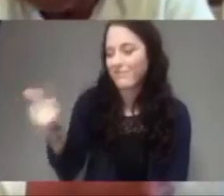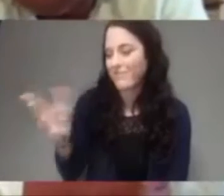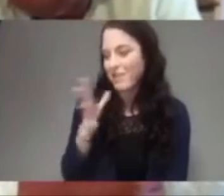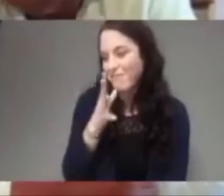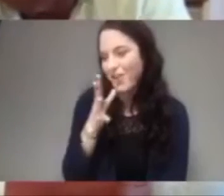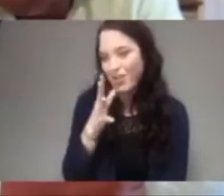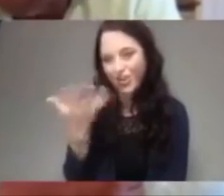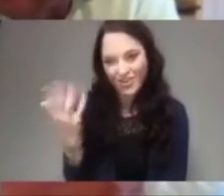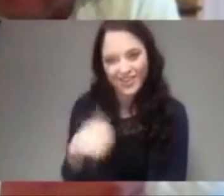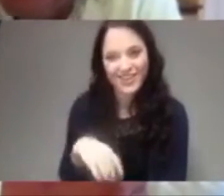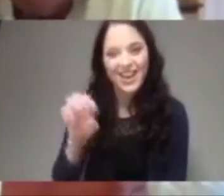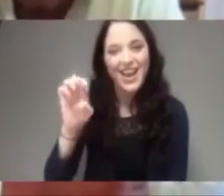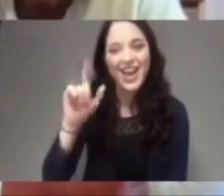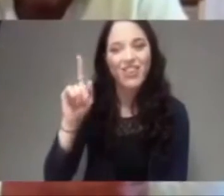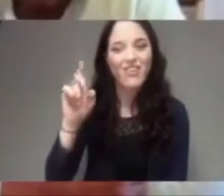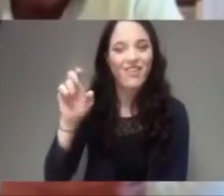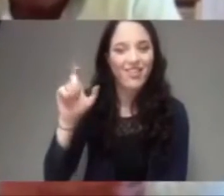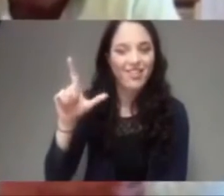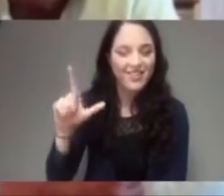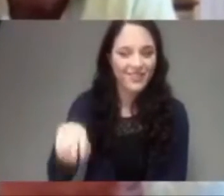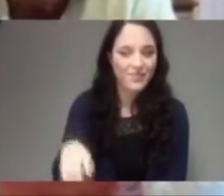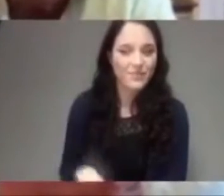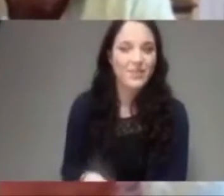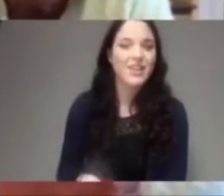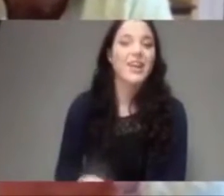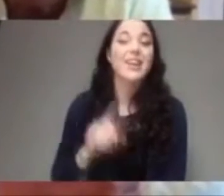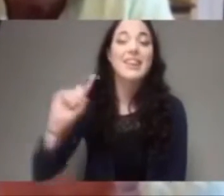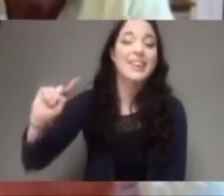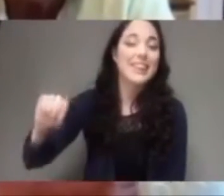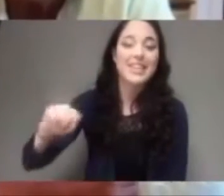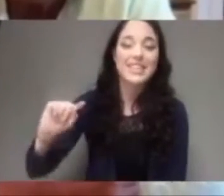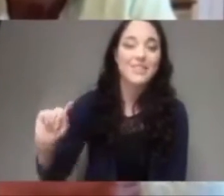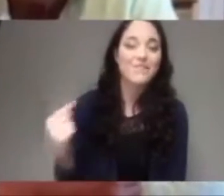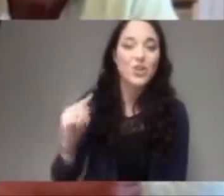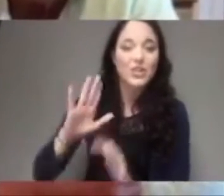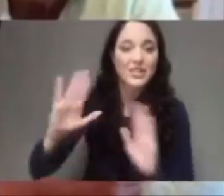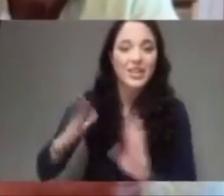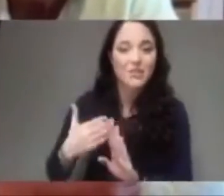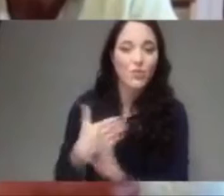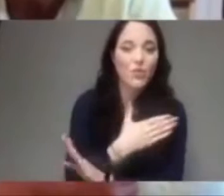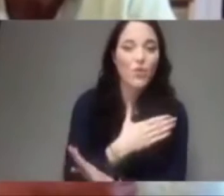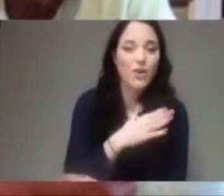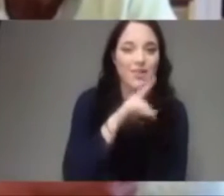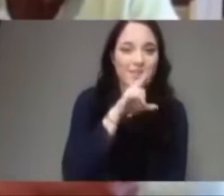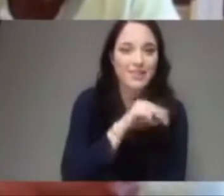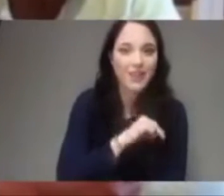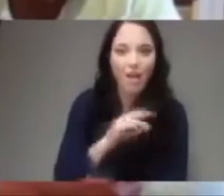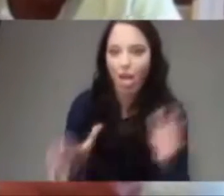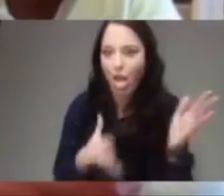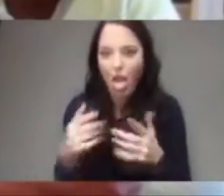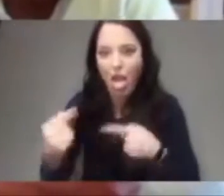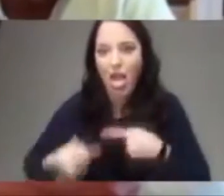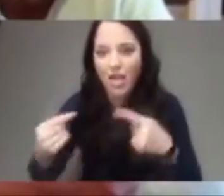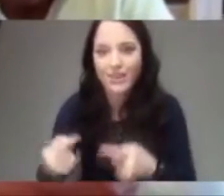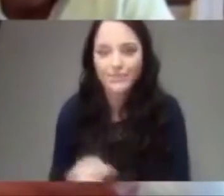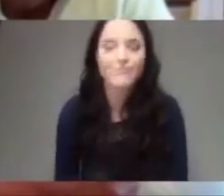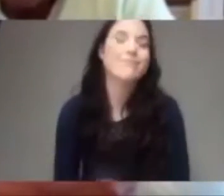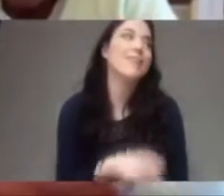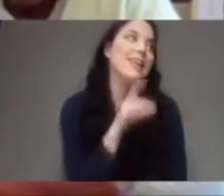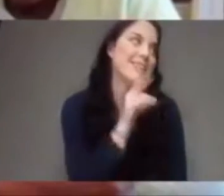This is the first Thanksgiving, the first Sunday before Thanksgiving. Oh, my God. Thanksgiving,